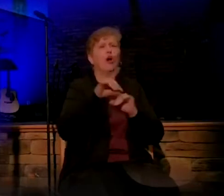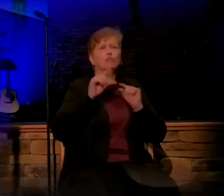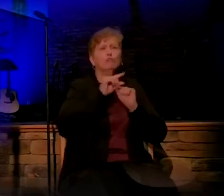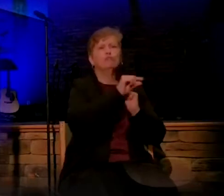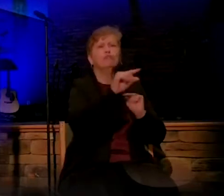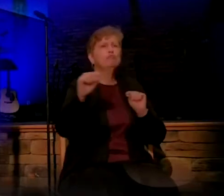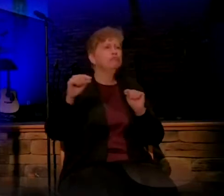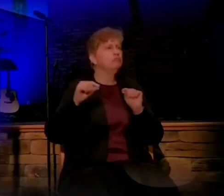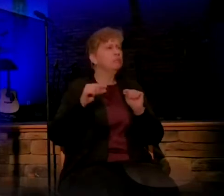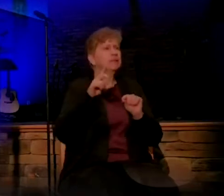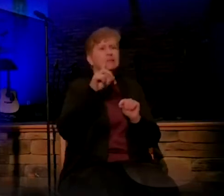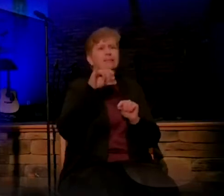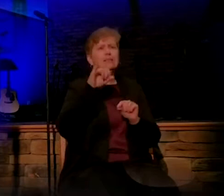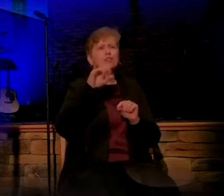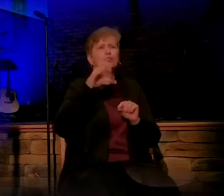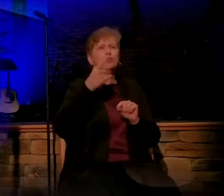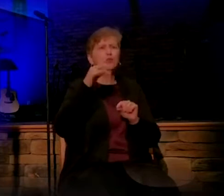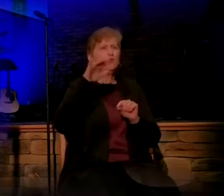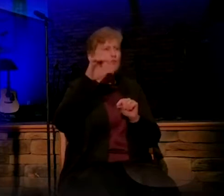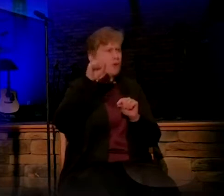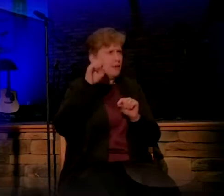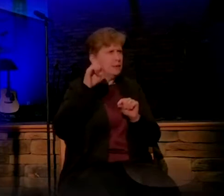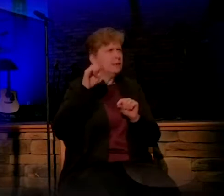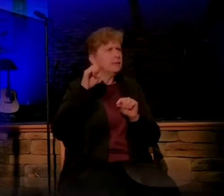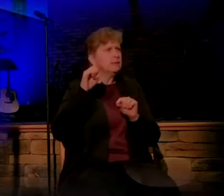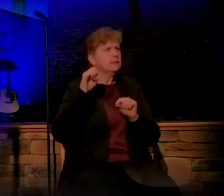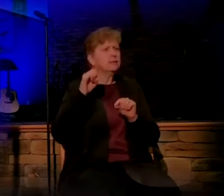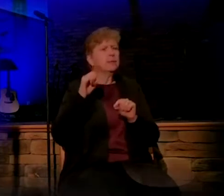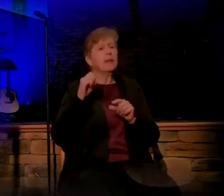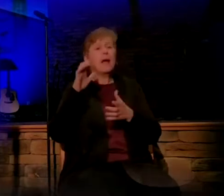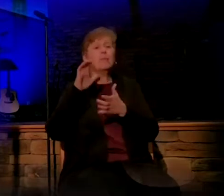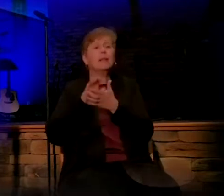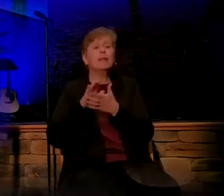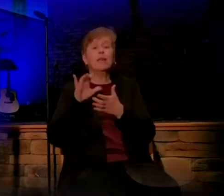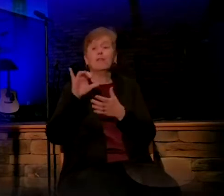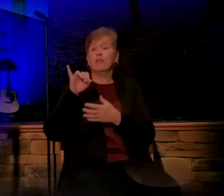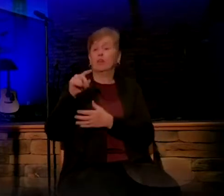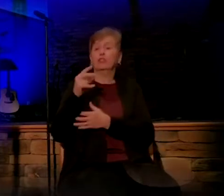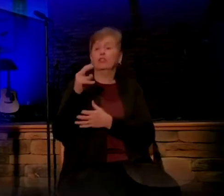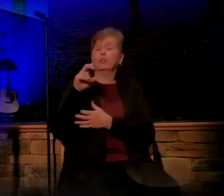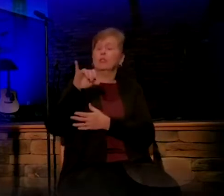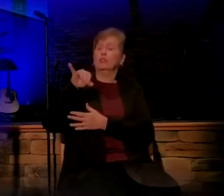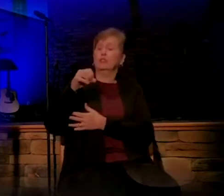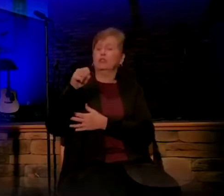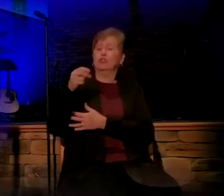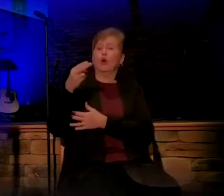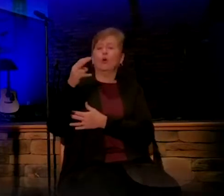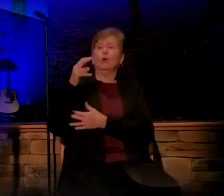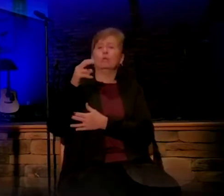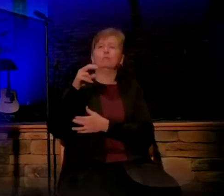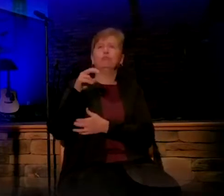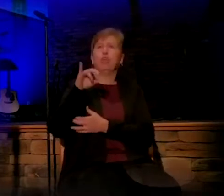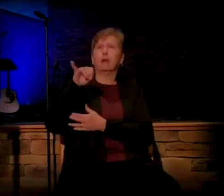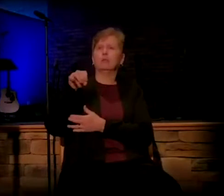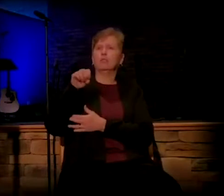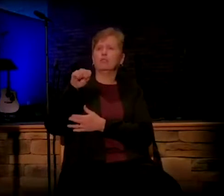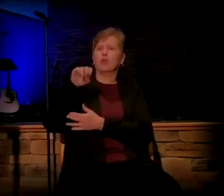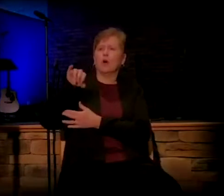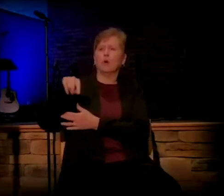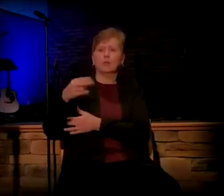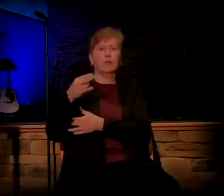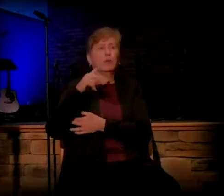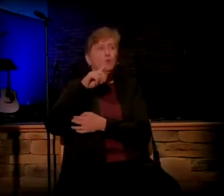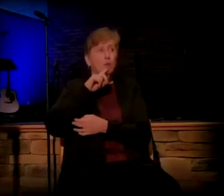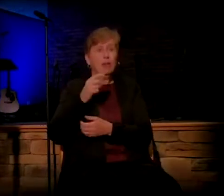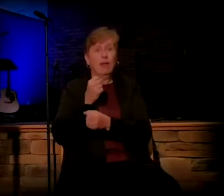truly loved her. And what does that mean, to expose her to public disgrace? It would have meant that Joseph would